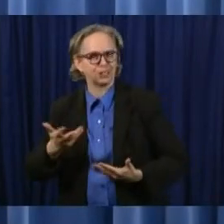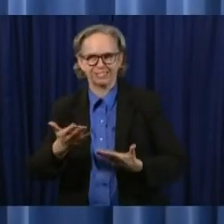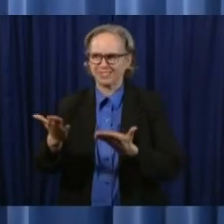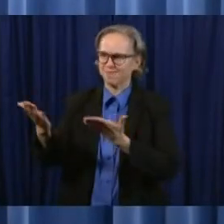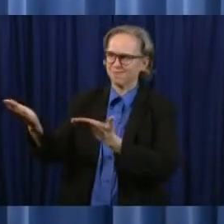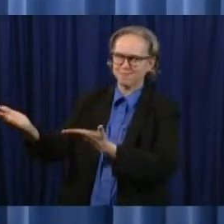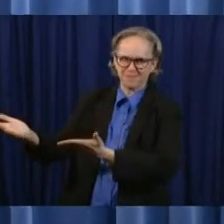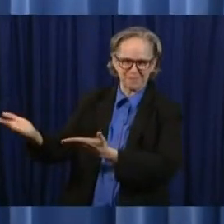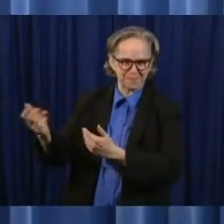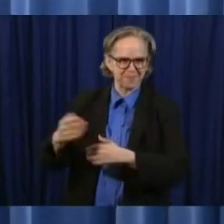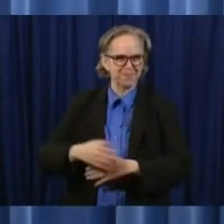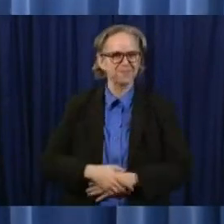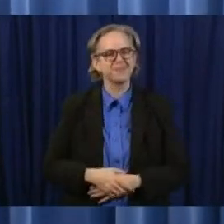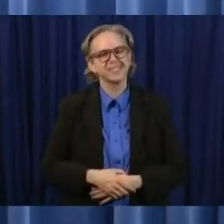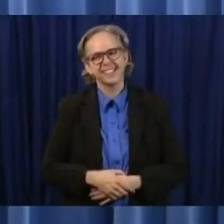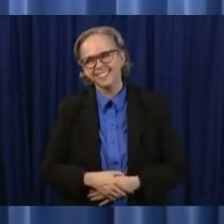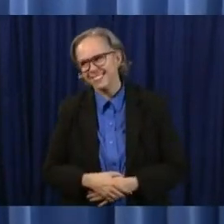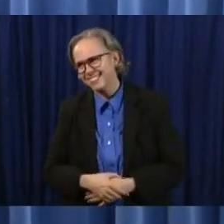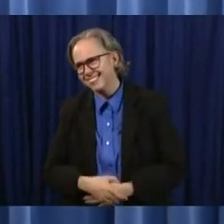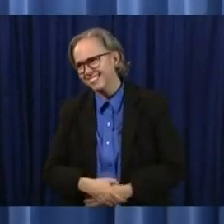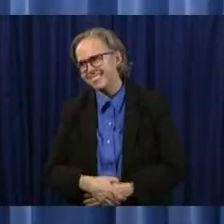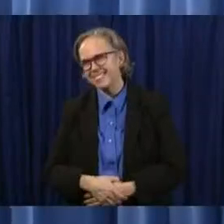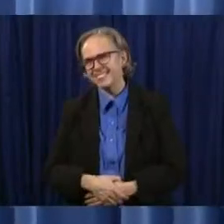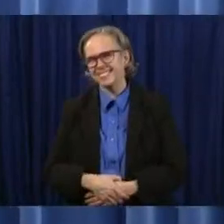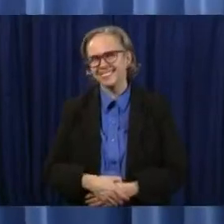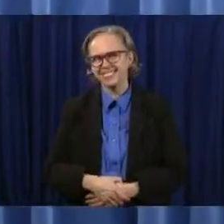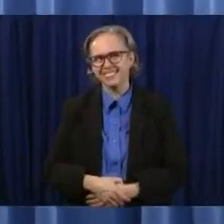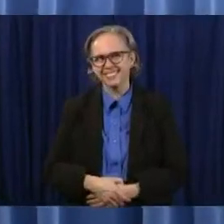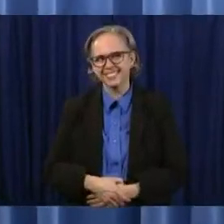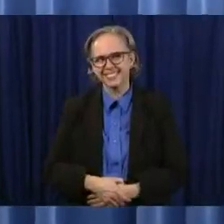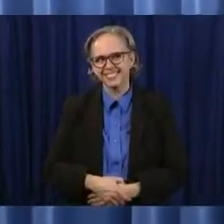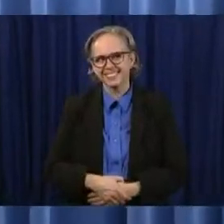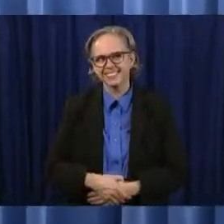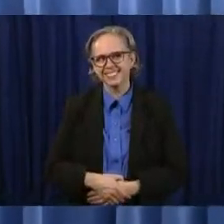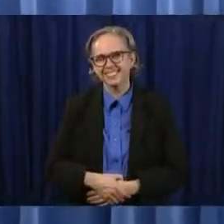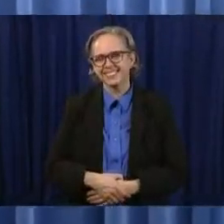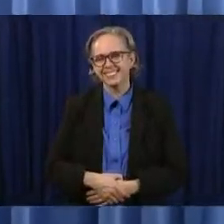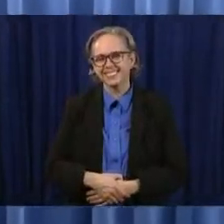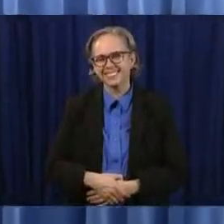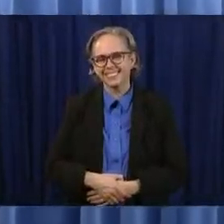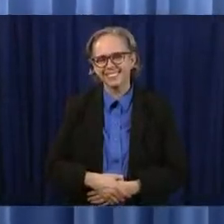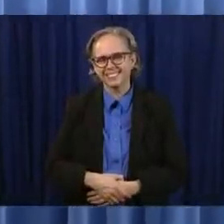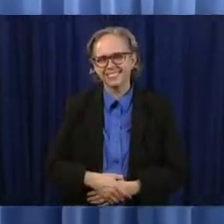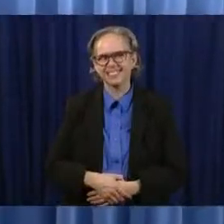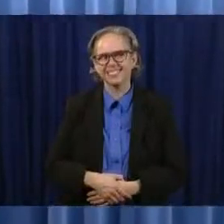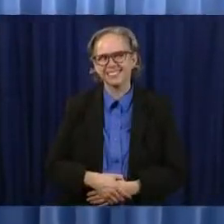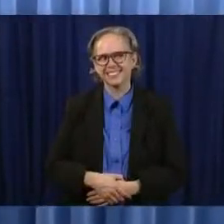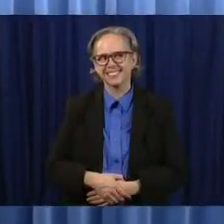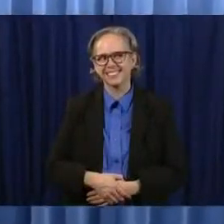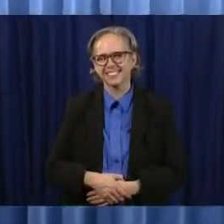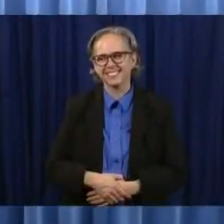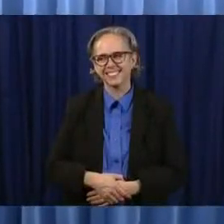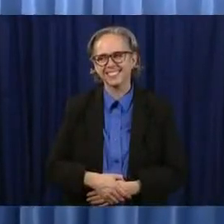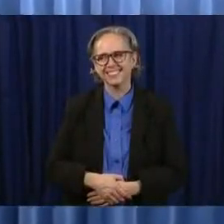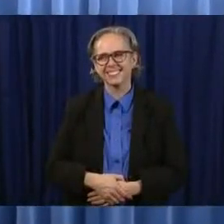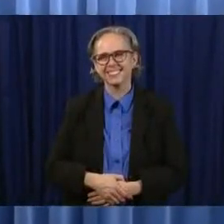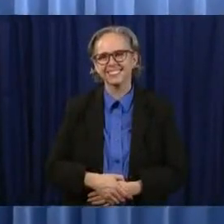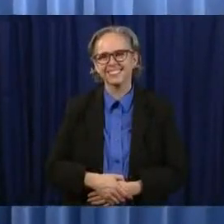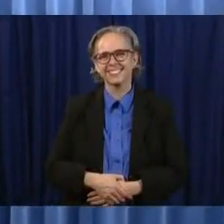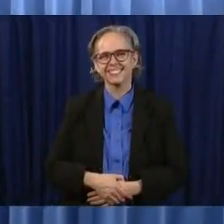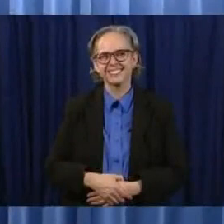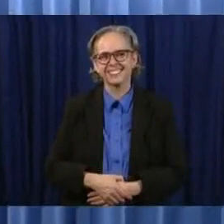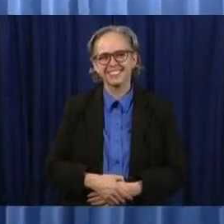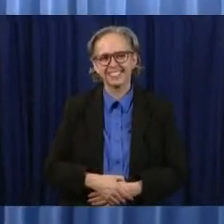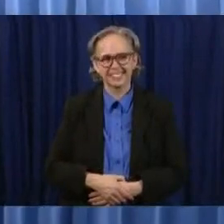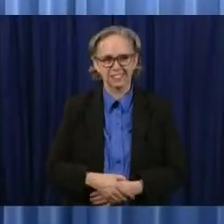up there you go Wow we're in